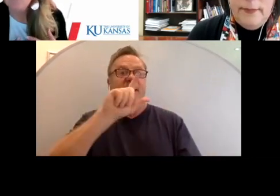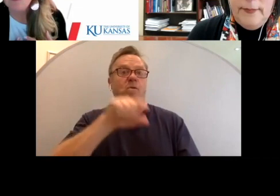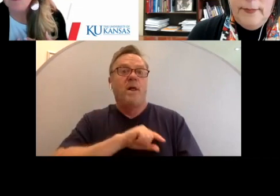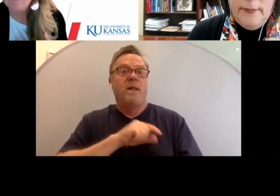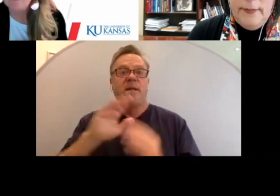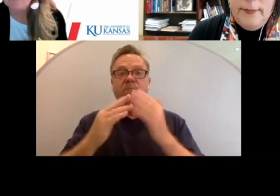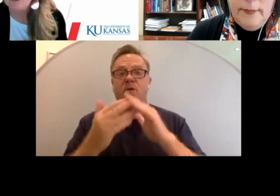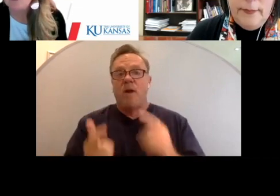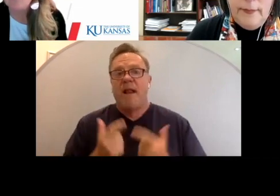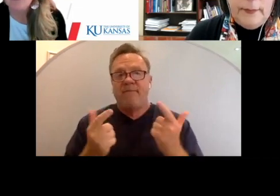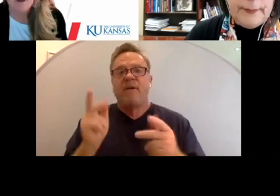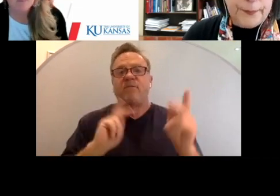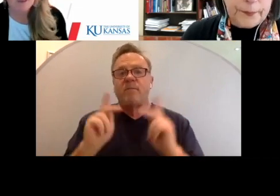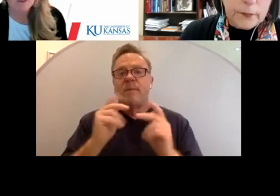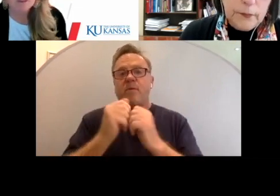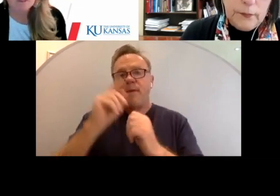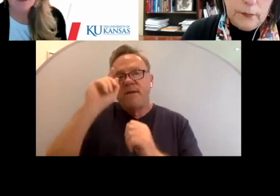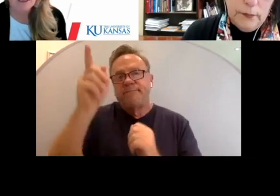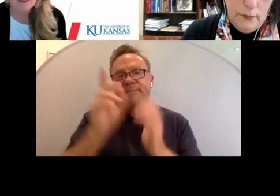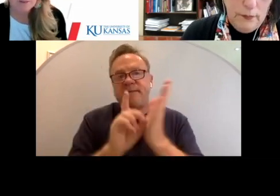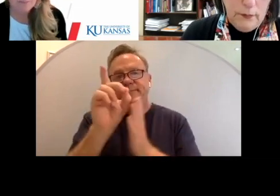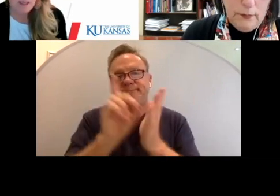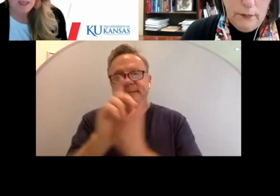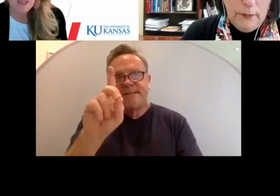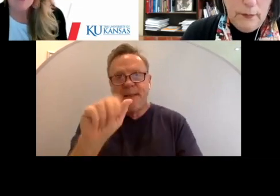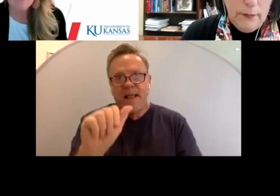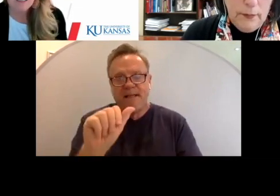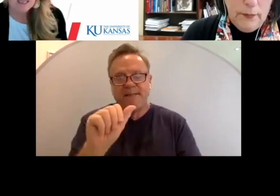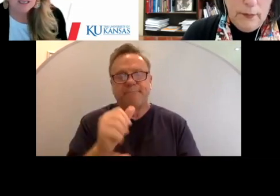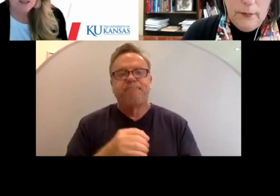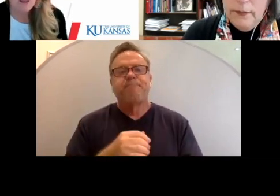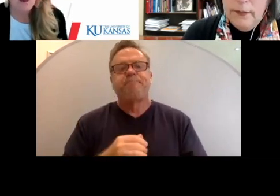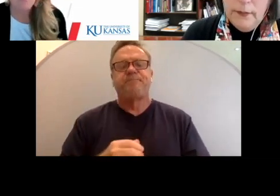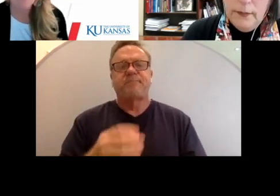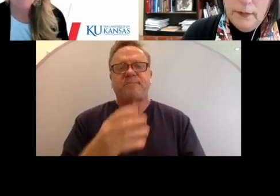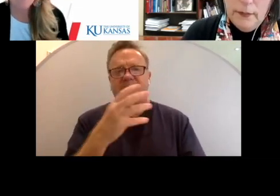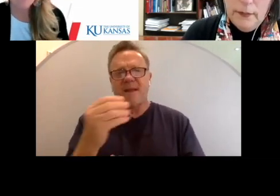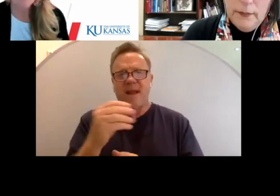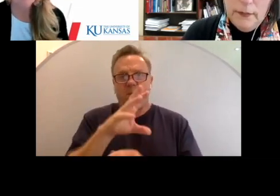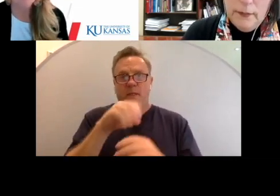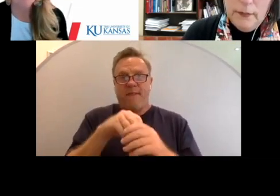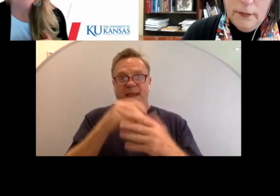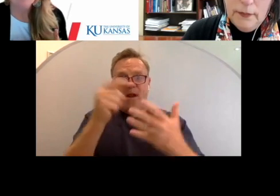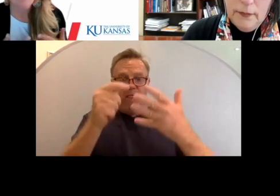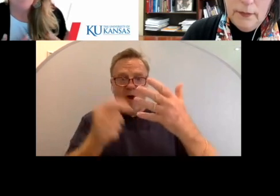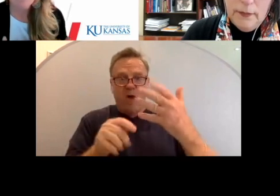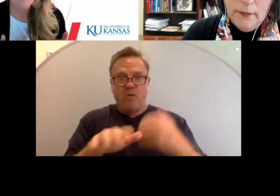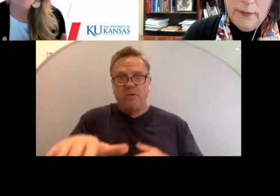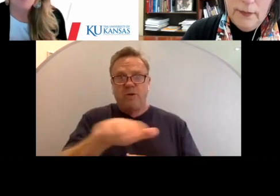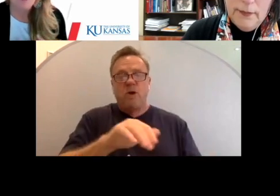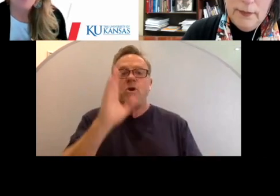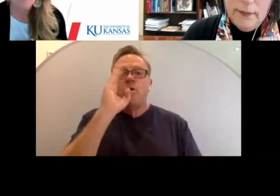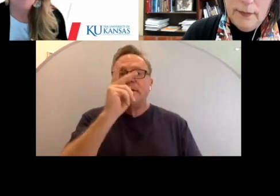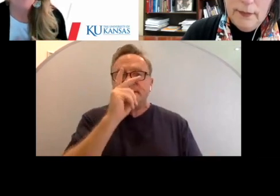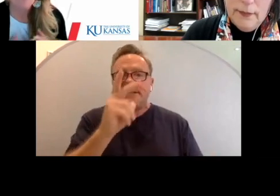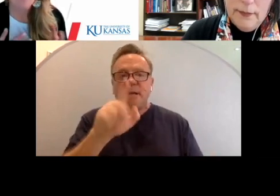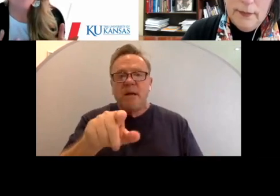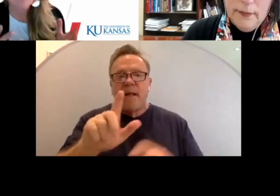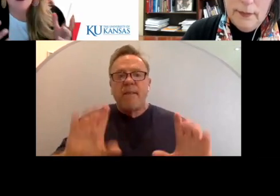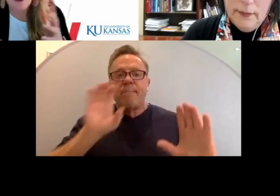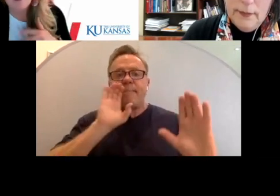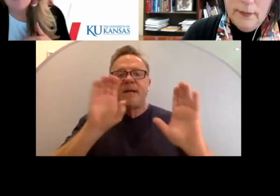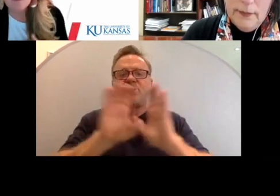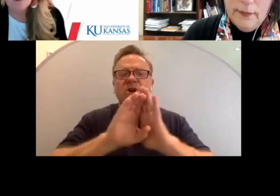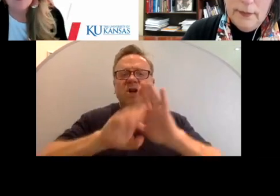for people with intellectual and developmental disabilities. And in those you will see on your slide a